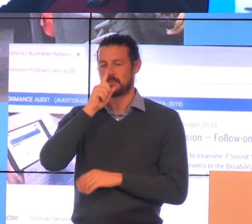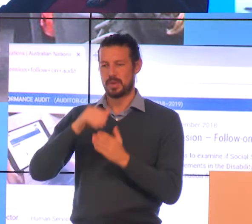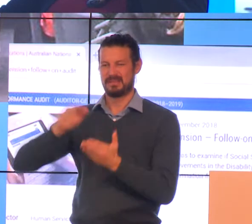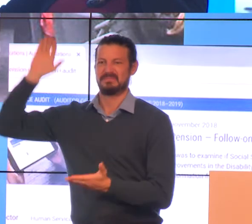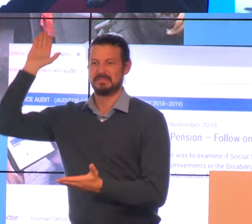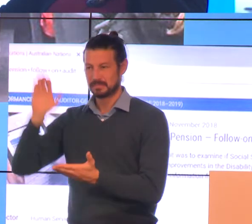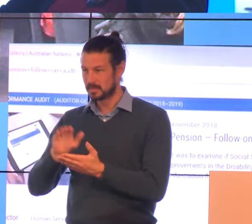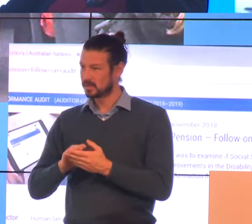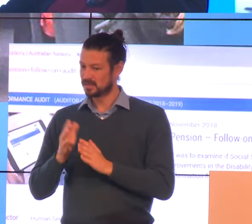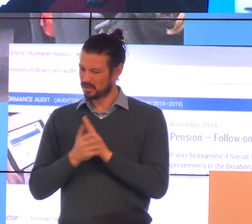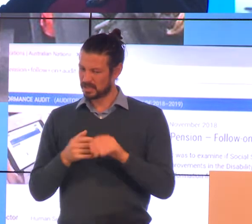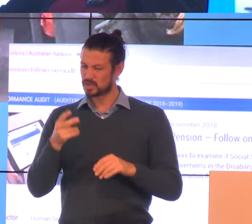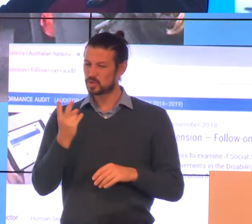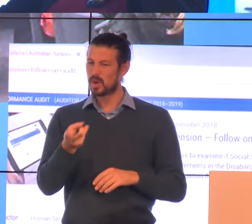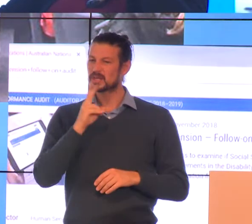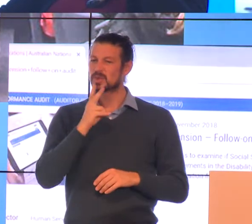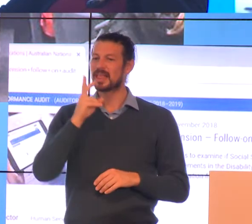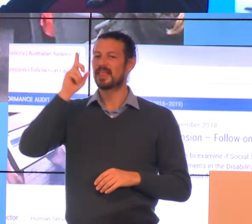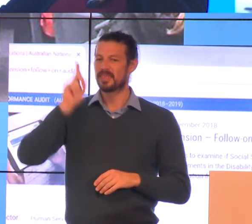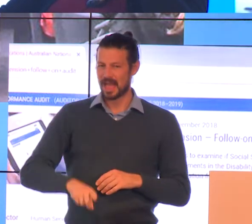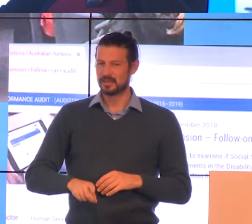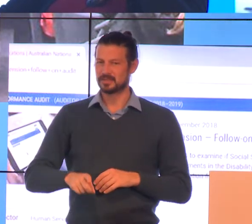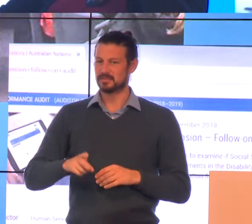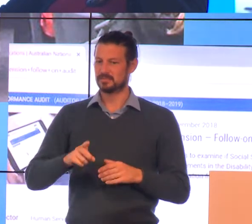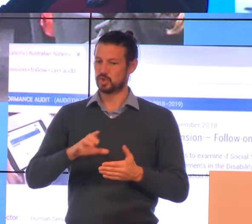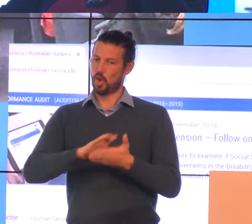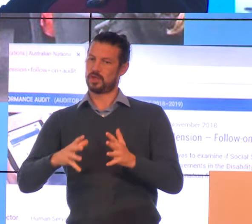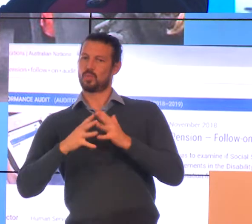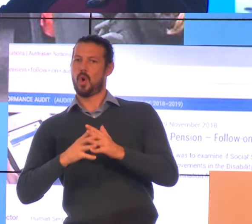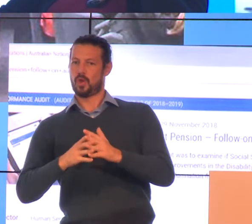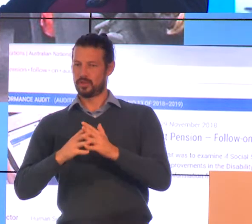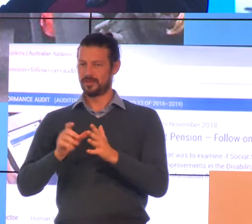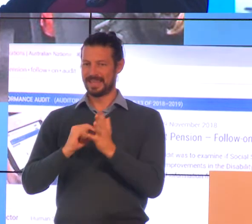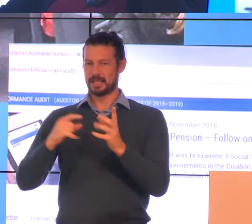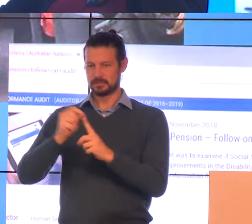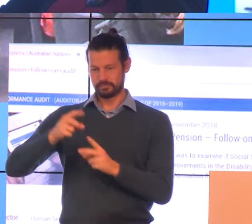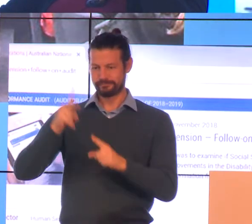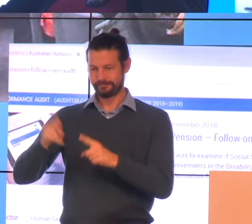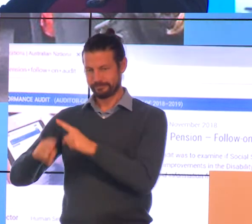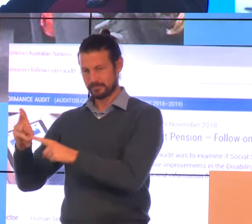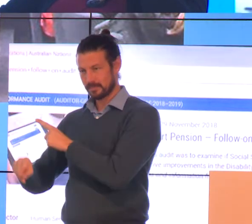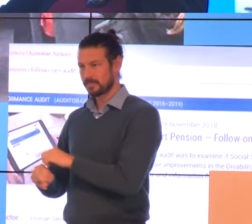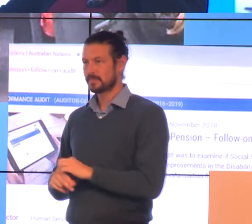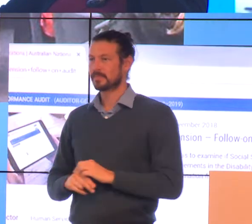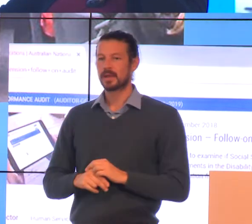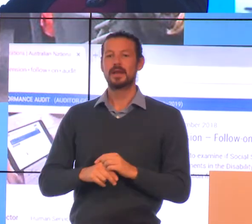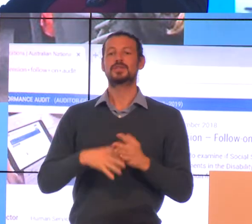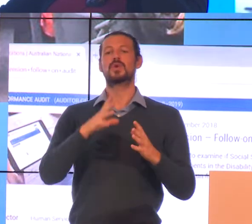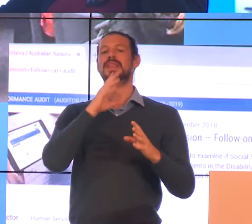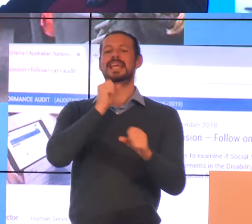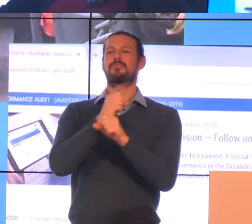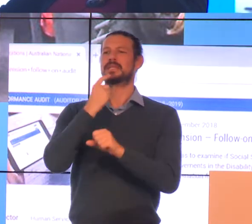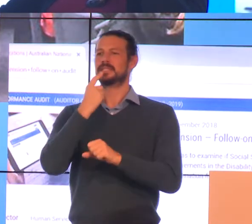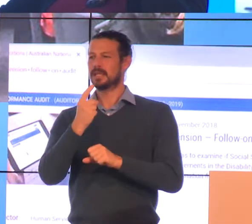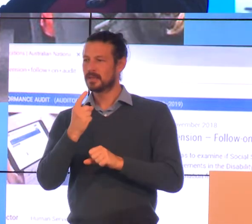$200,000 drop in the number of people who are receiving the DSP and the federal government's mantra is the best form of